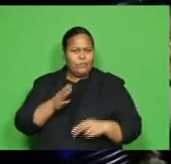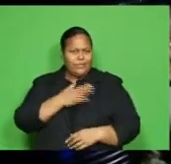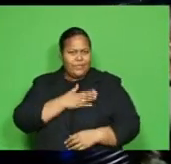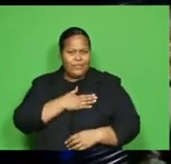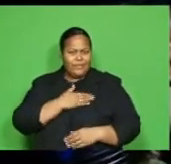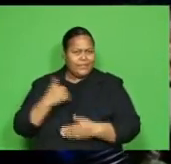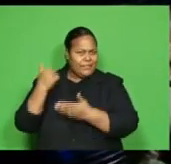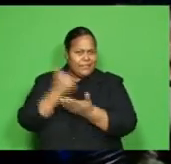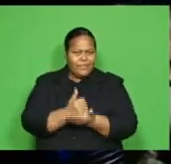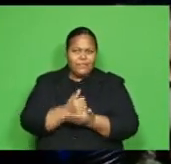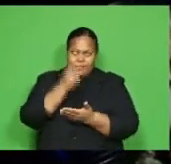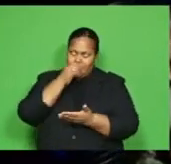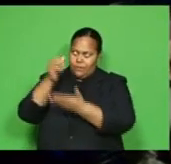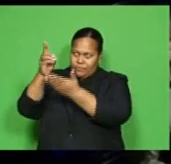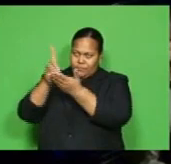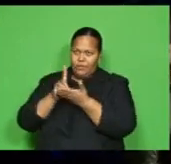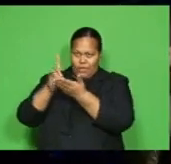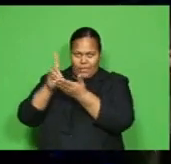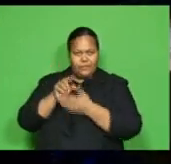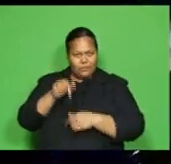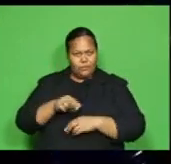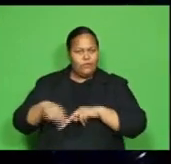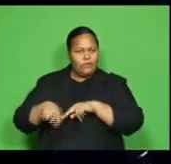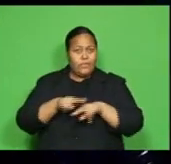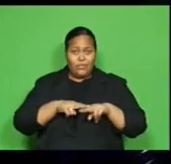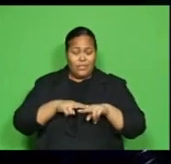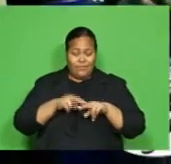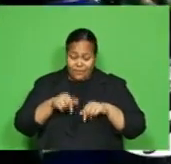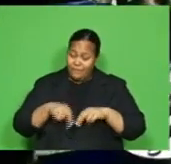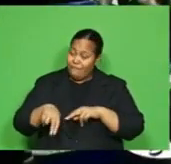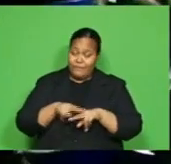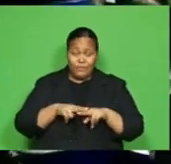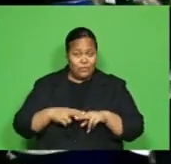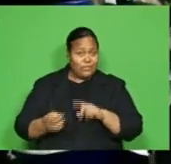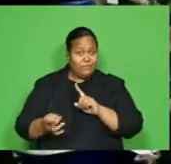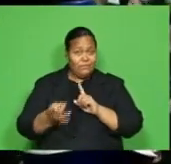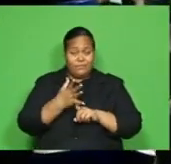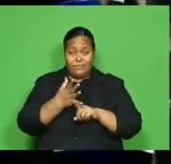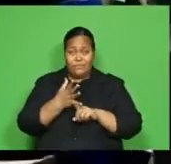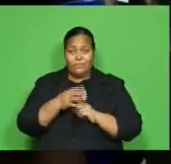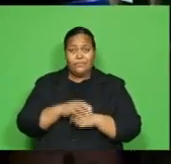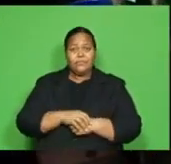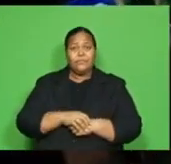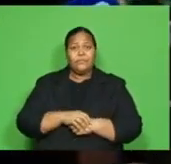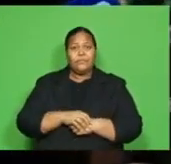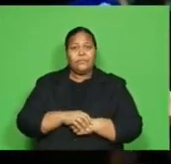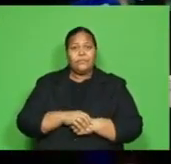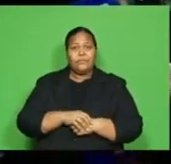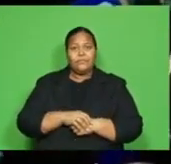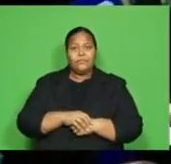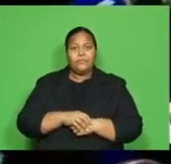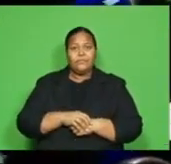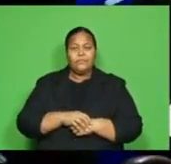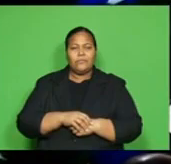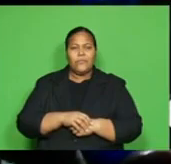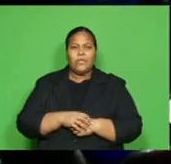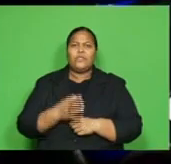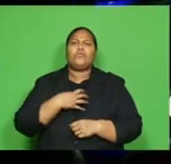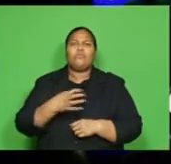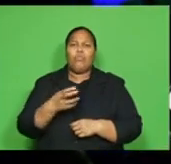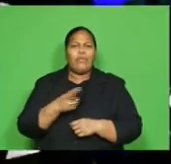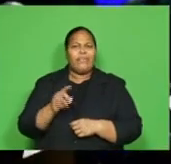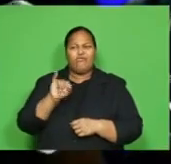debt relief to Fiji. Places like Fiji in particular are having to deal with more than just